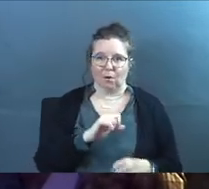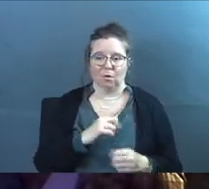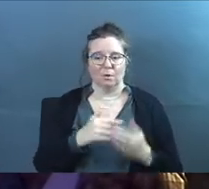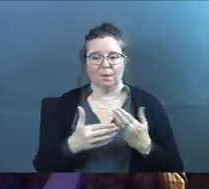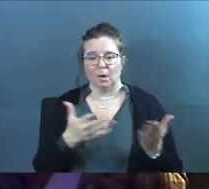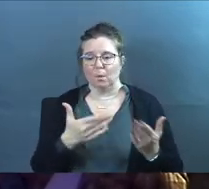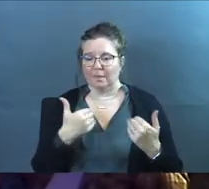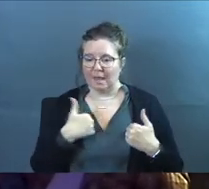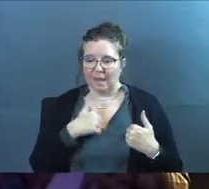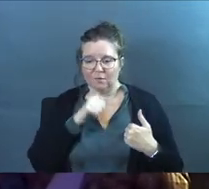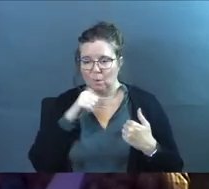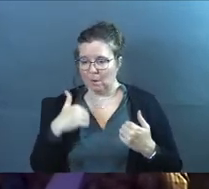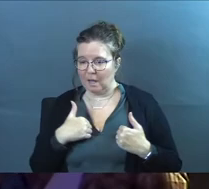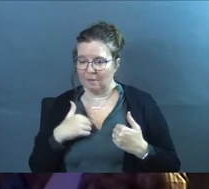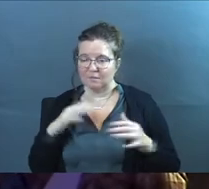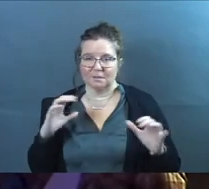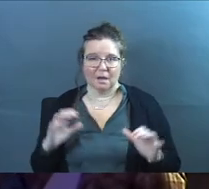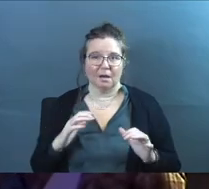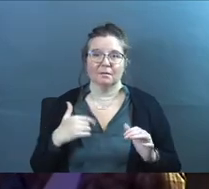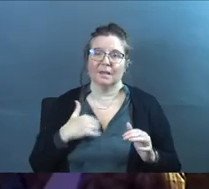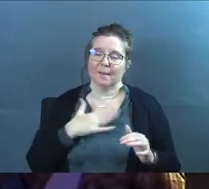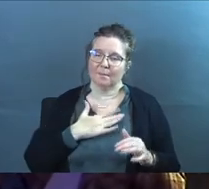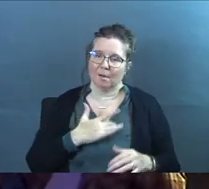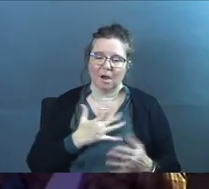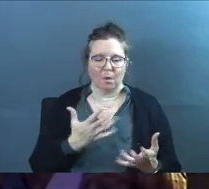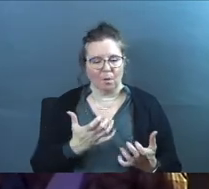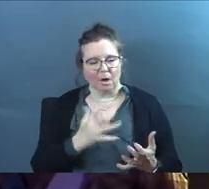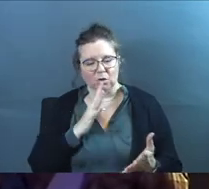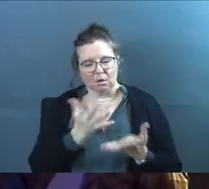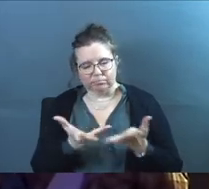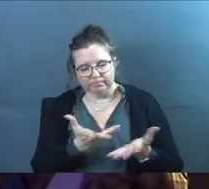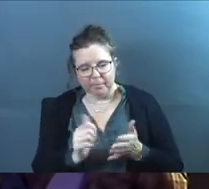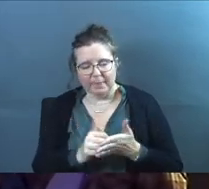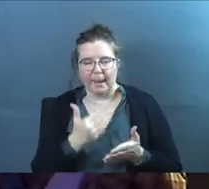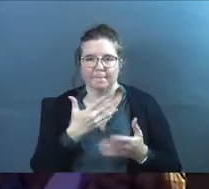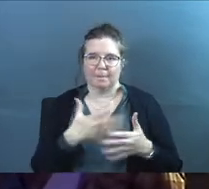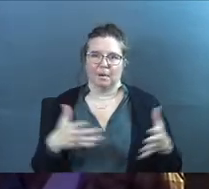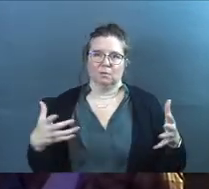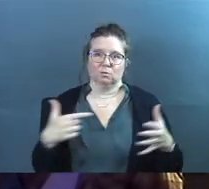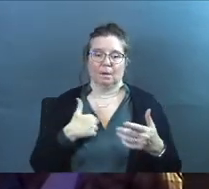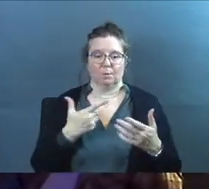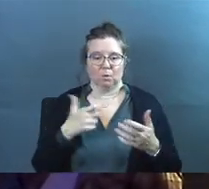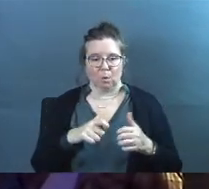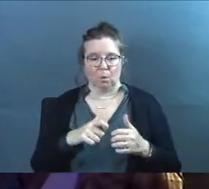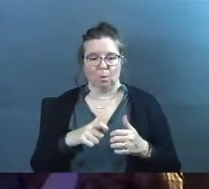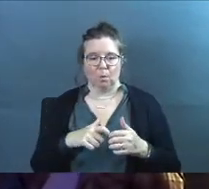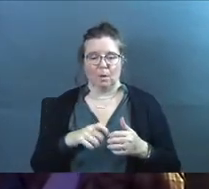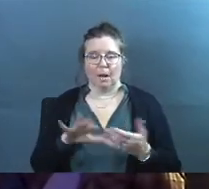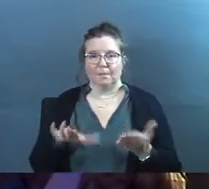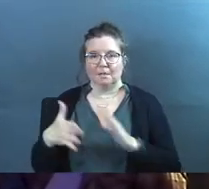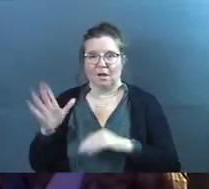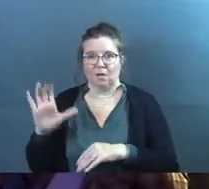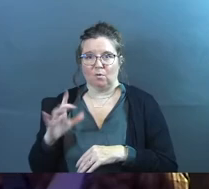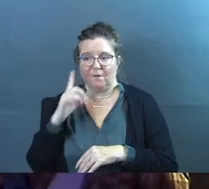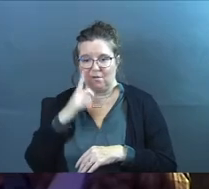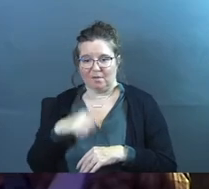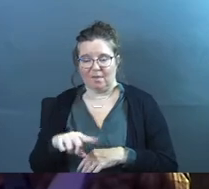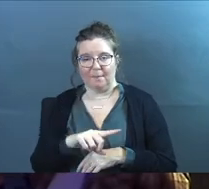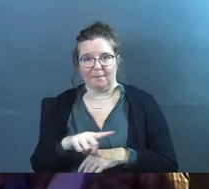no matter what they have or have not done. That's my heart. I want to talk to them that bad. So I'm going to go, I'm to die on a cross for them.